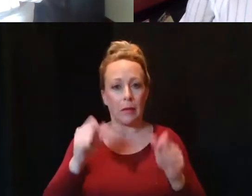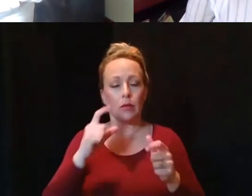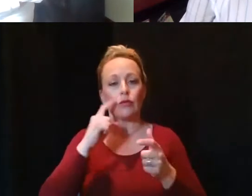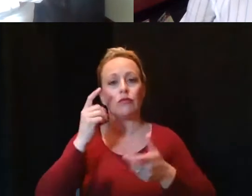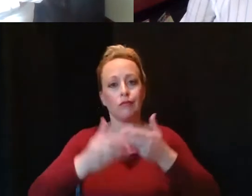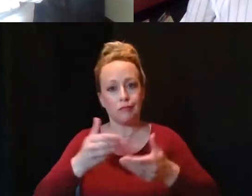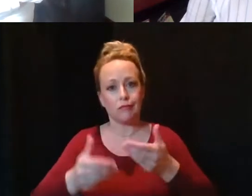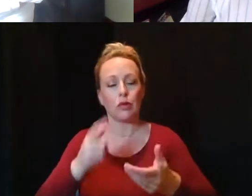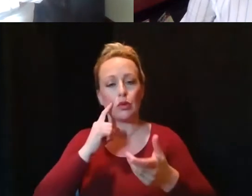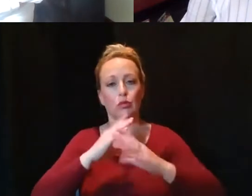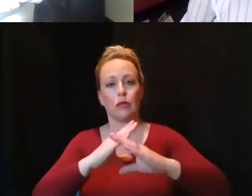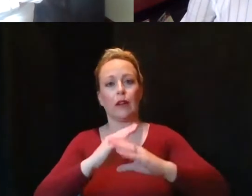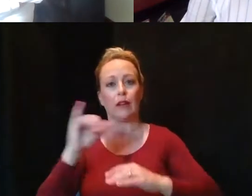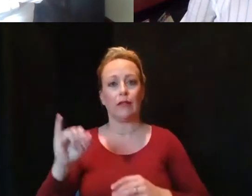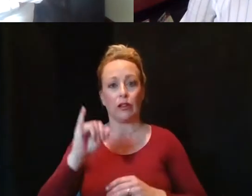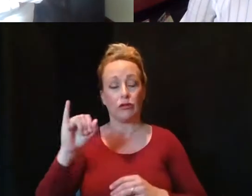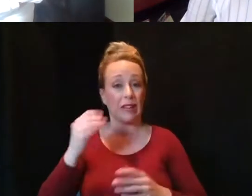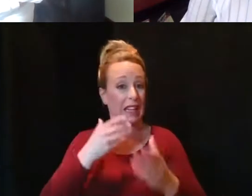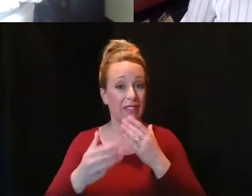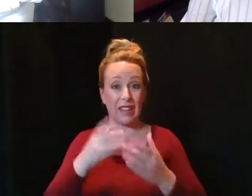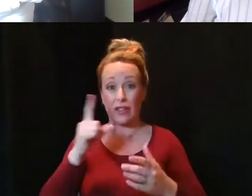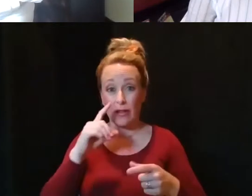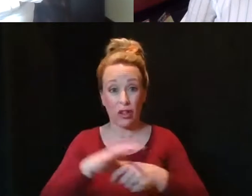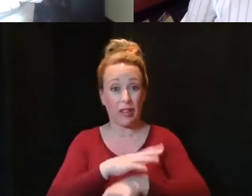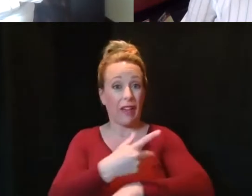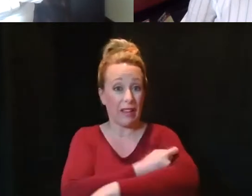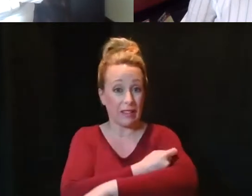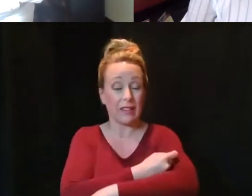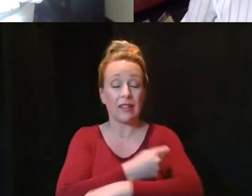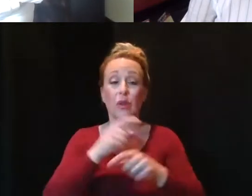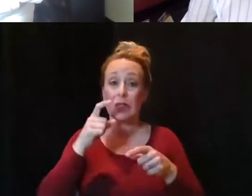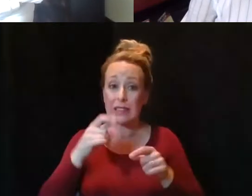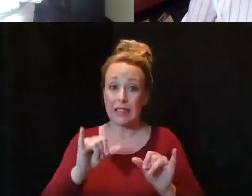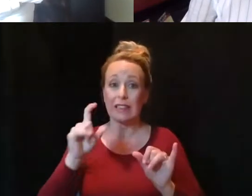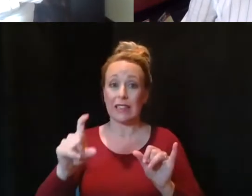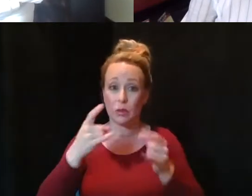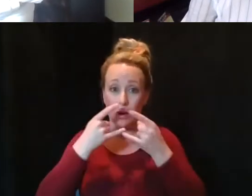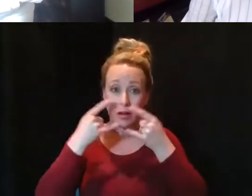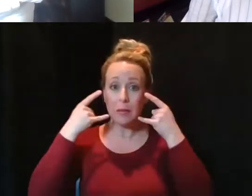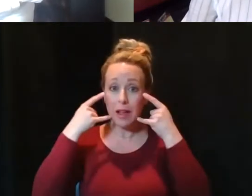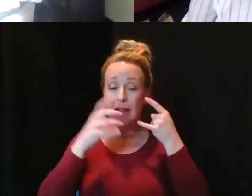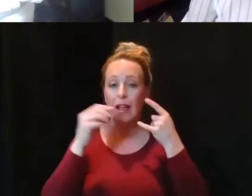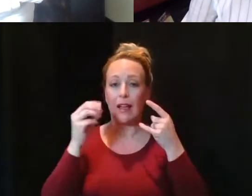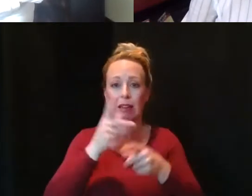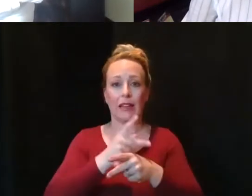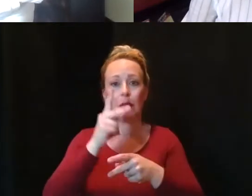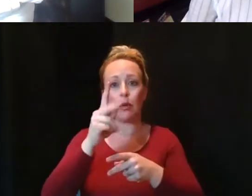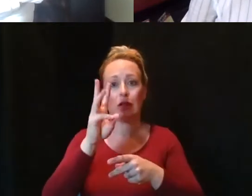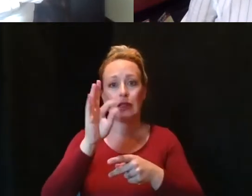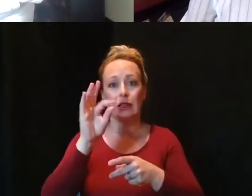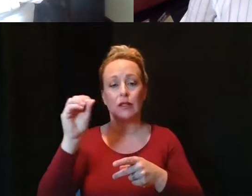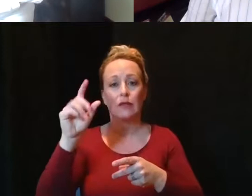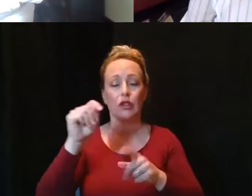Even if you've been fully vaccinated, you must continue to wear a mask and keep your six foot distance from others.